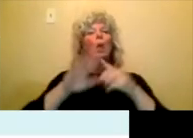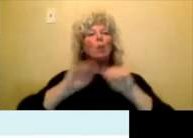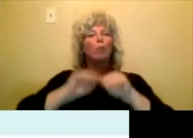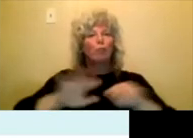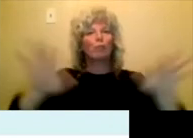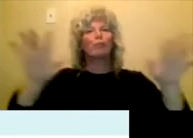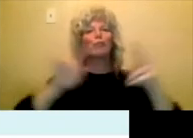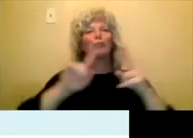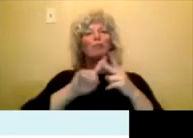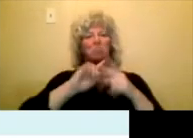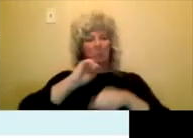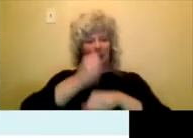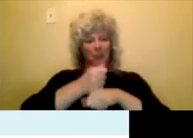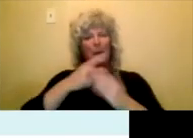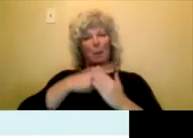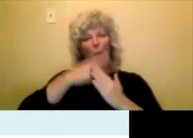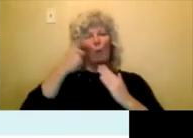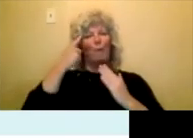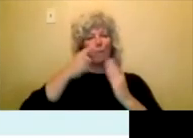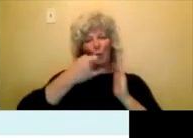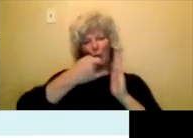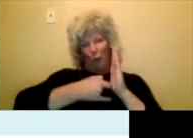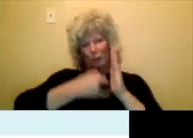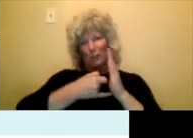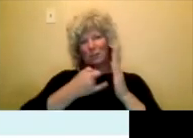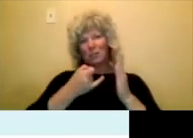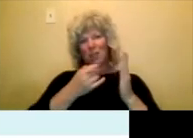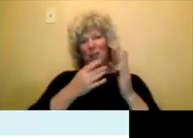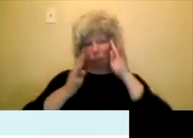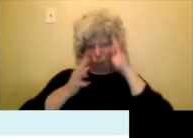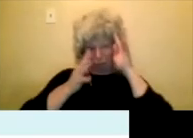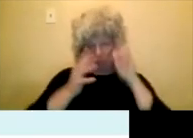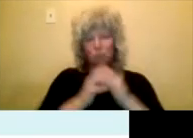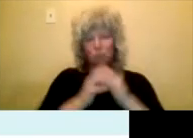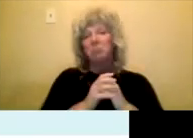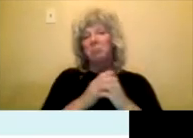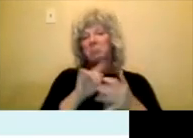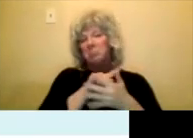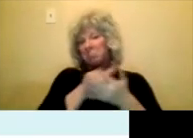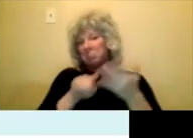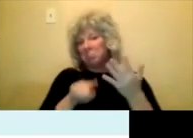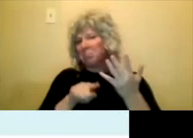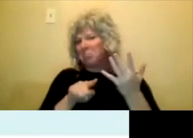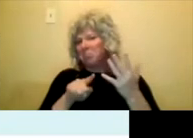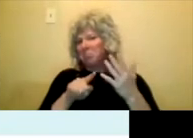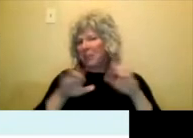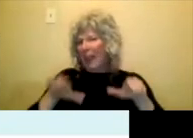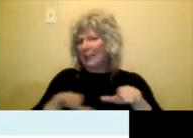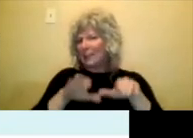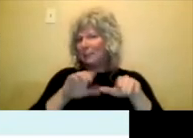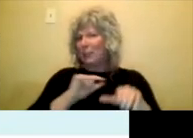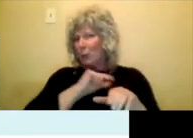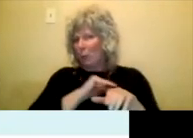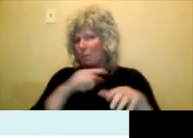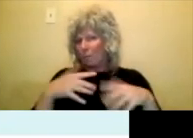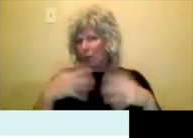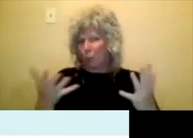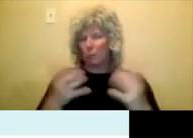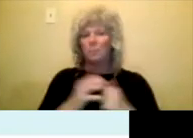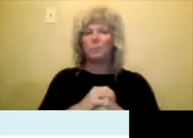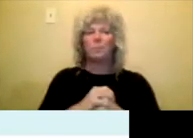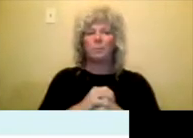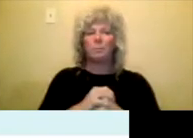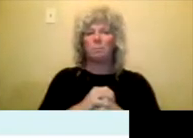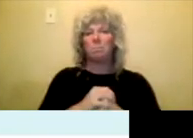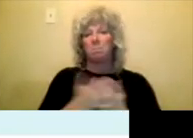artistic work. Um, so eligible activities, um, can cover our, you can apply